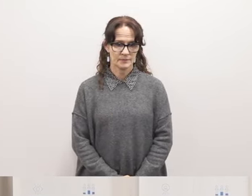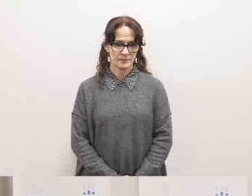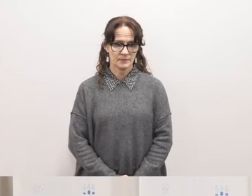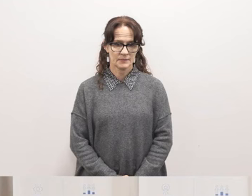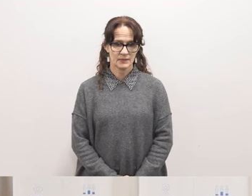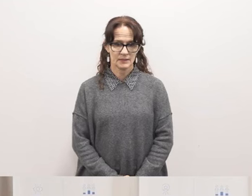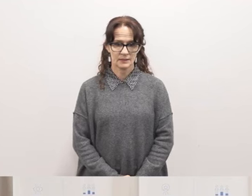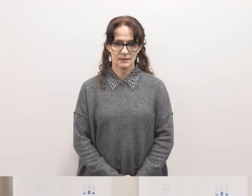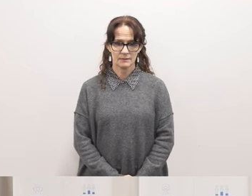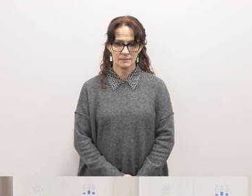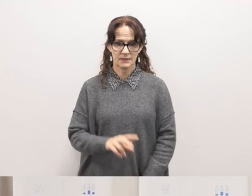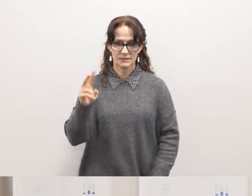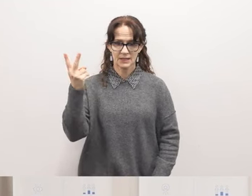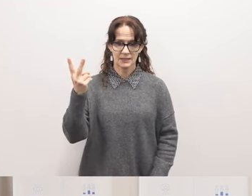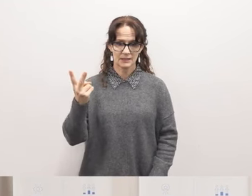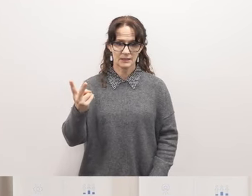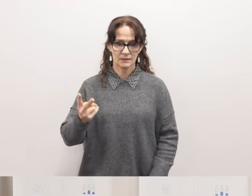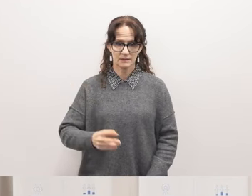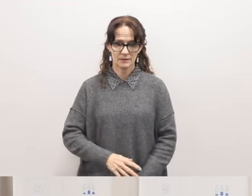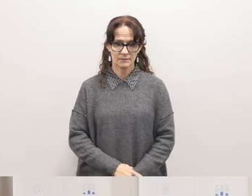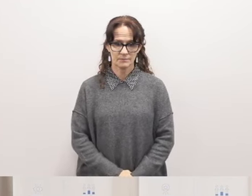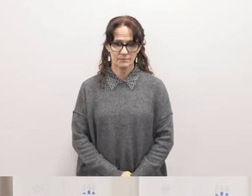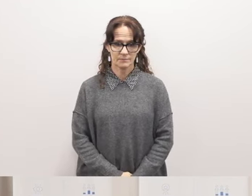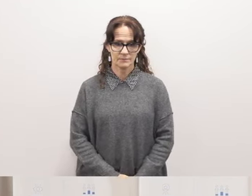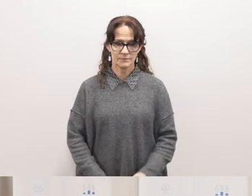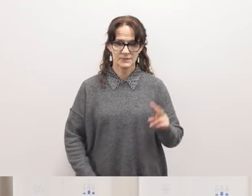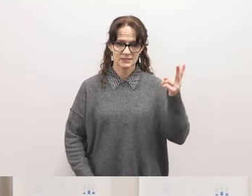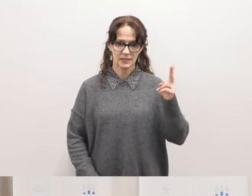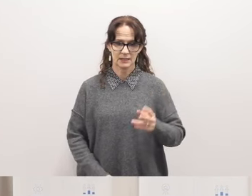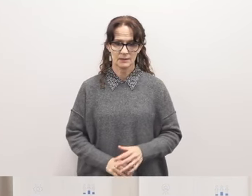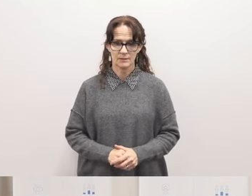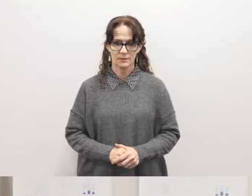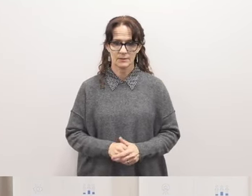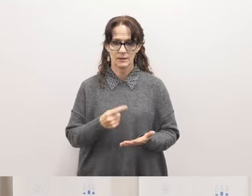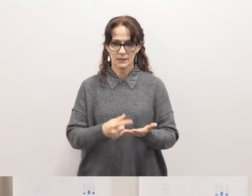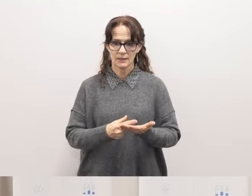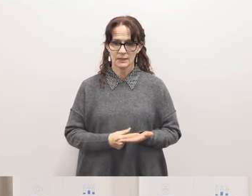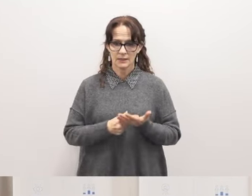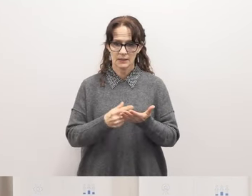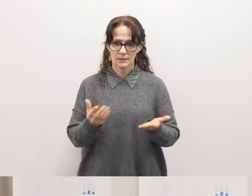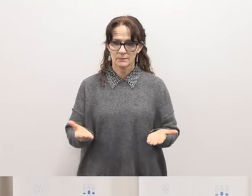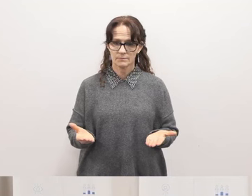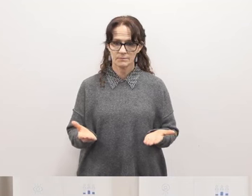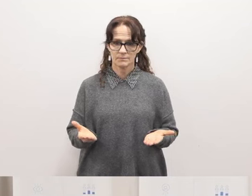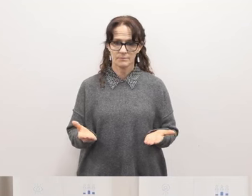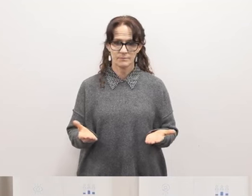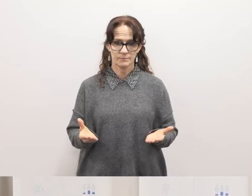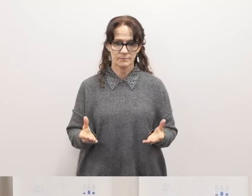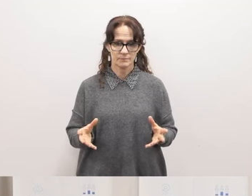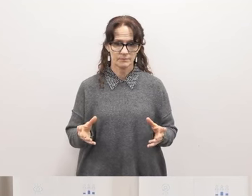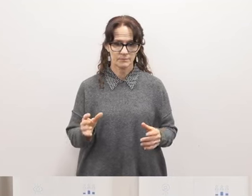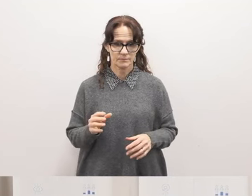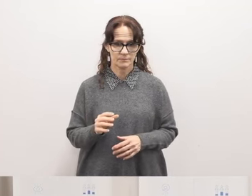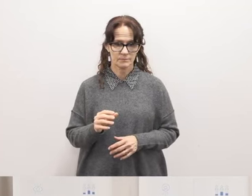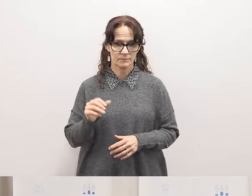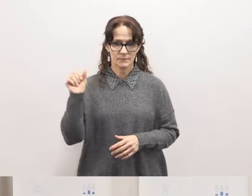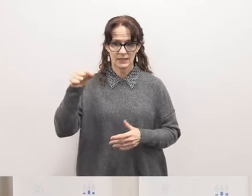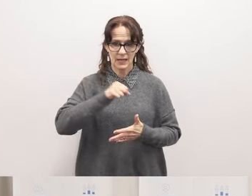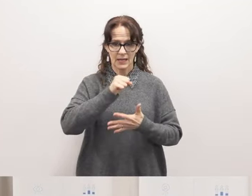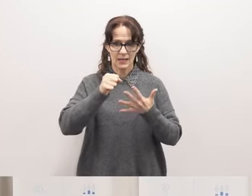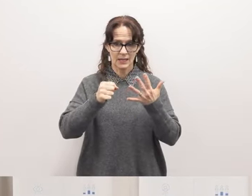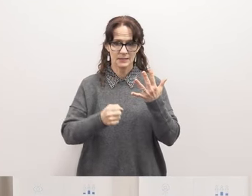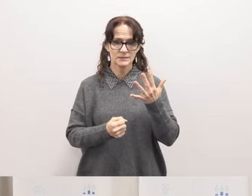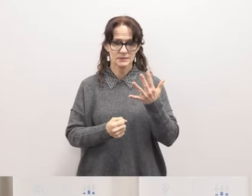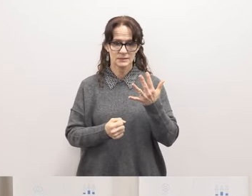Is there a second? Second. Any discussion? All in favor? Aye.